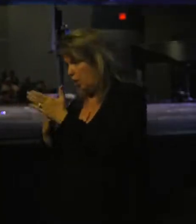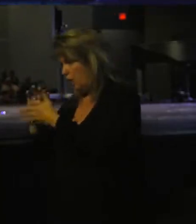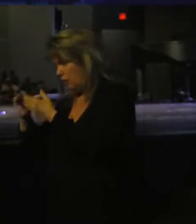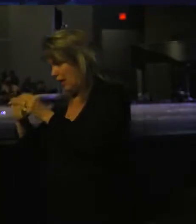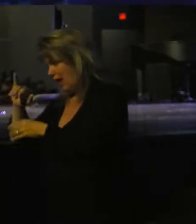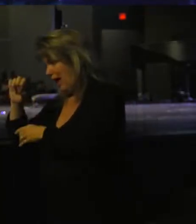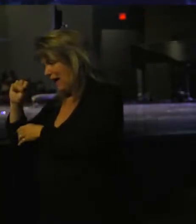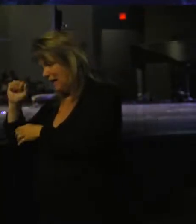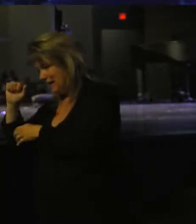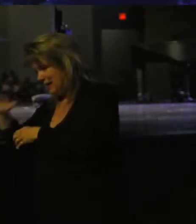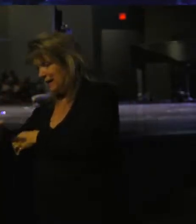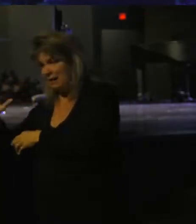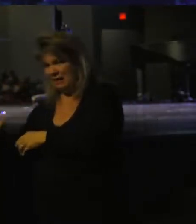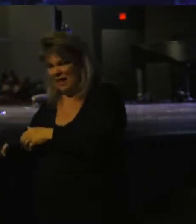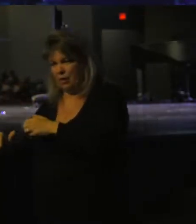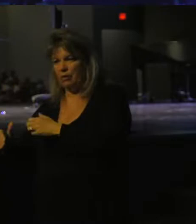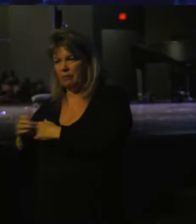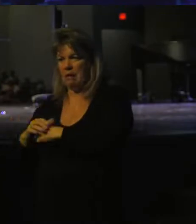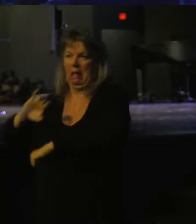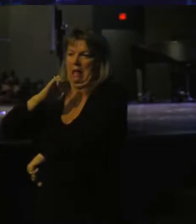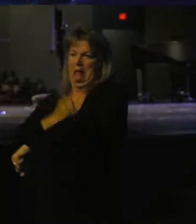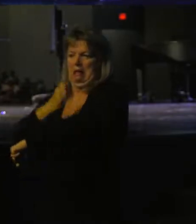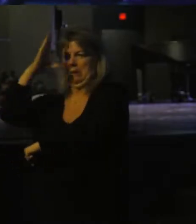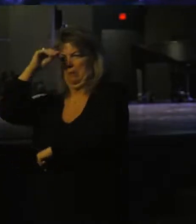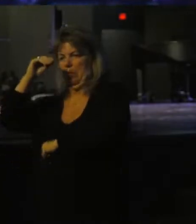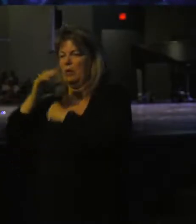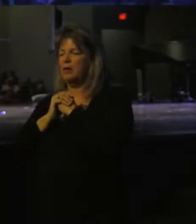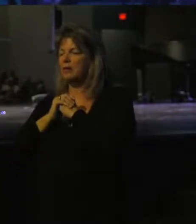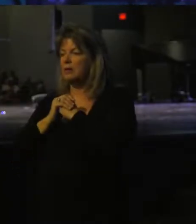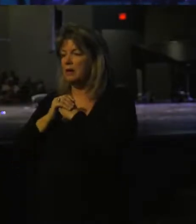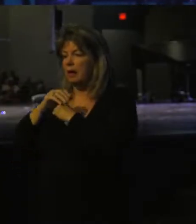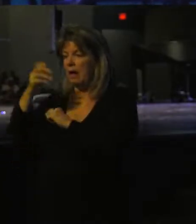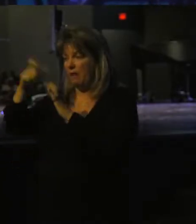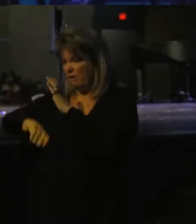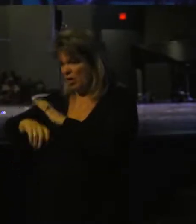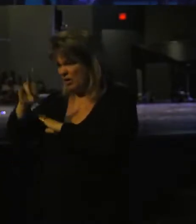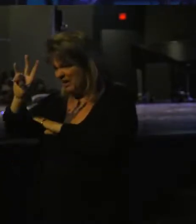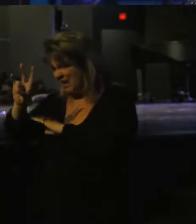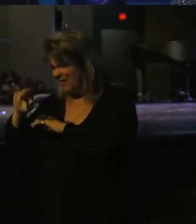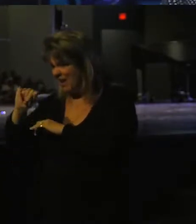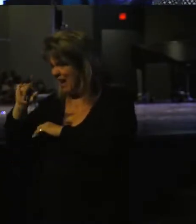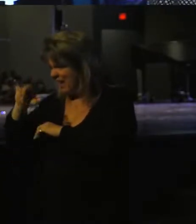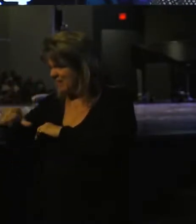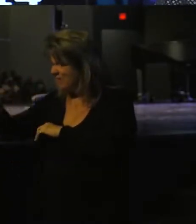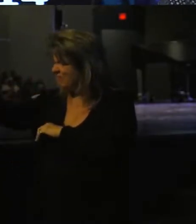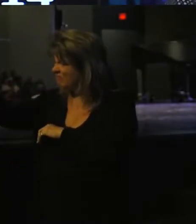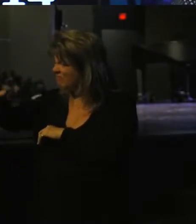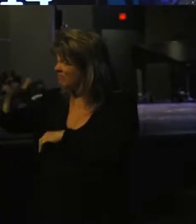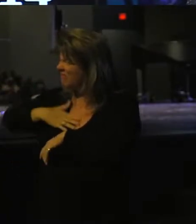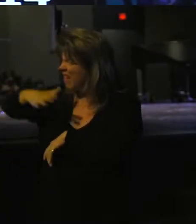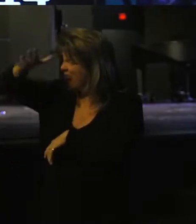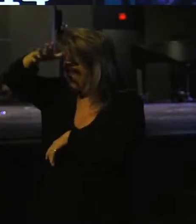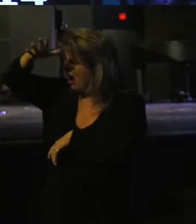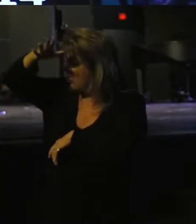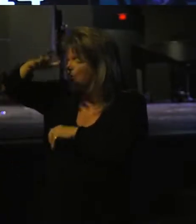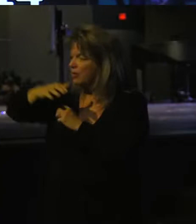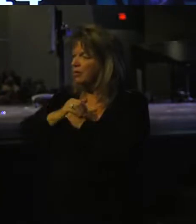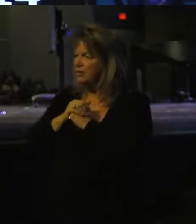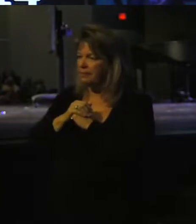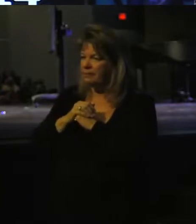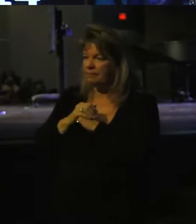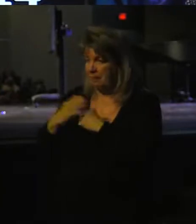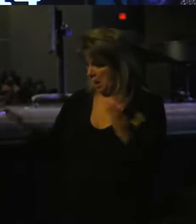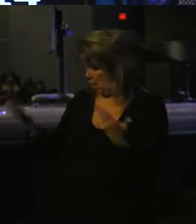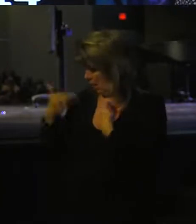little energetic boy. It says, verse 7, Isaac said to his father, Abraham, my father. And he said,